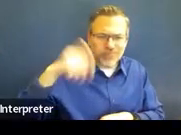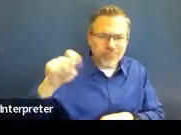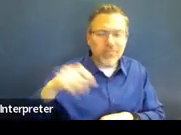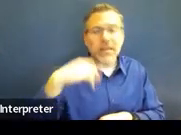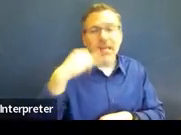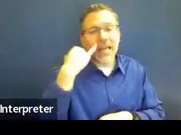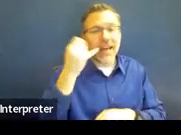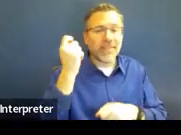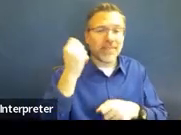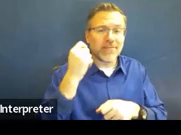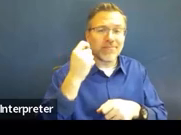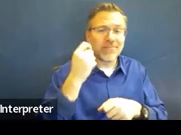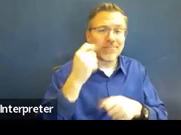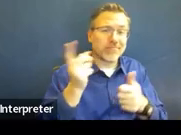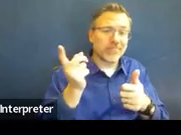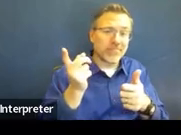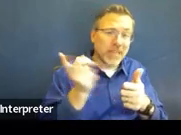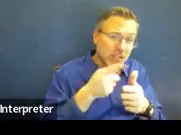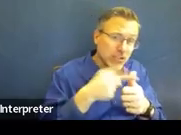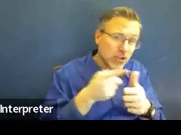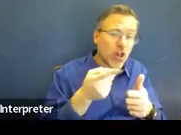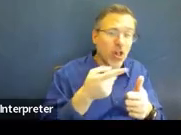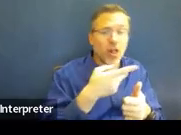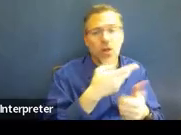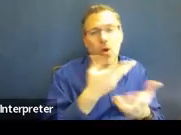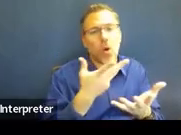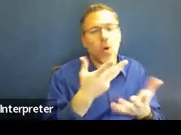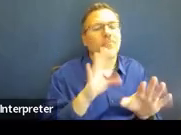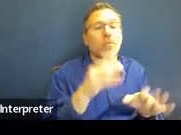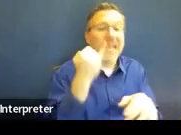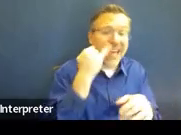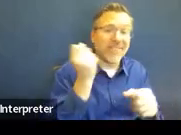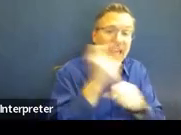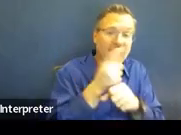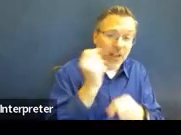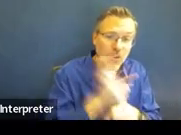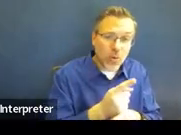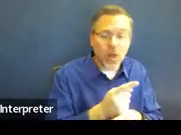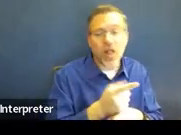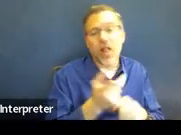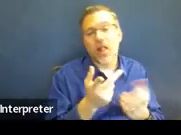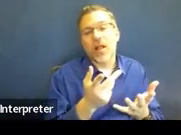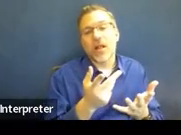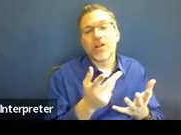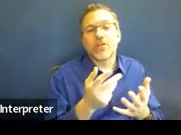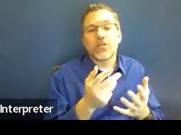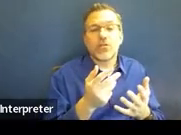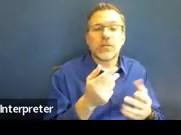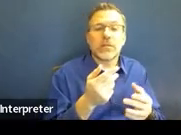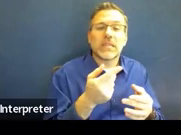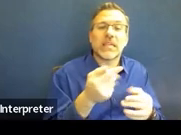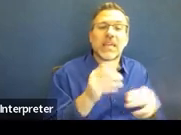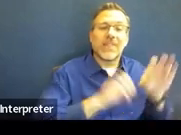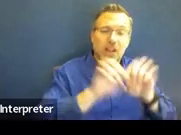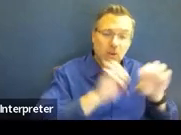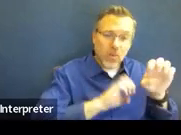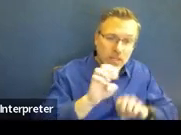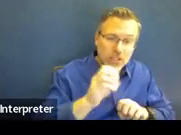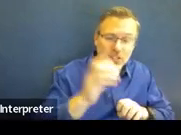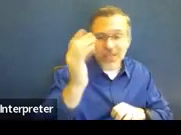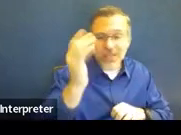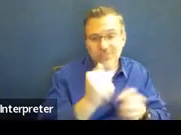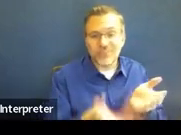because the student qualifies, can check off both. There's that evaluation re-evaluation. And again, if you have a student